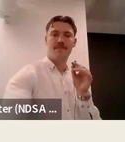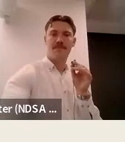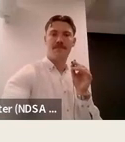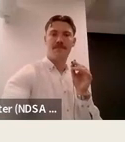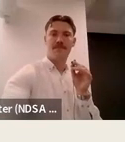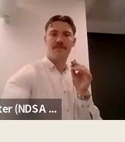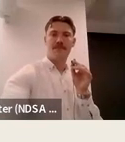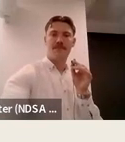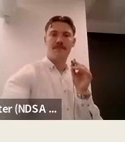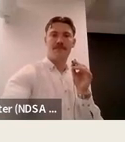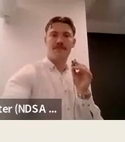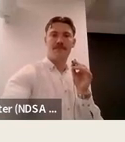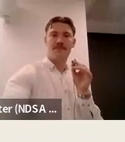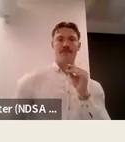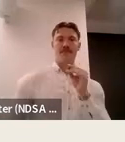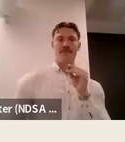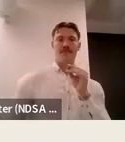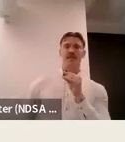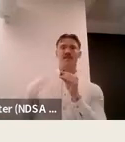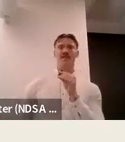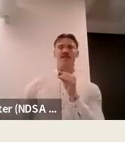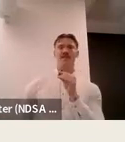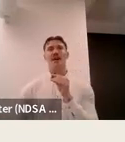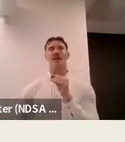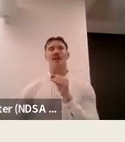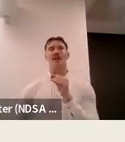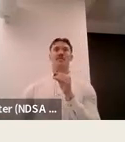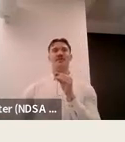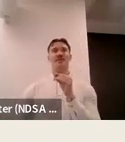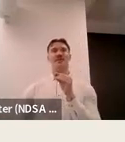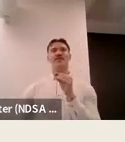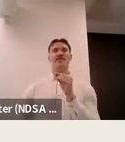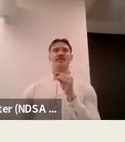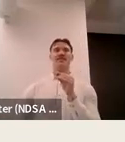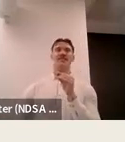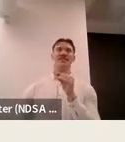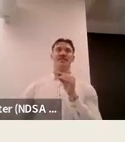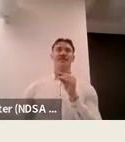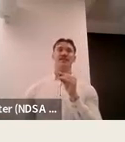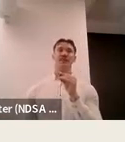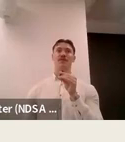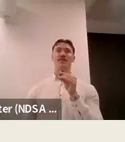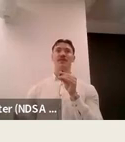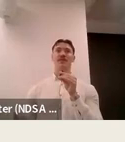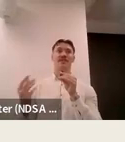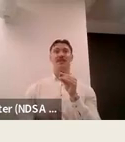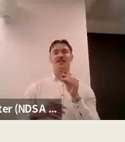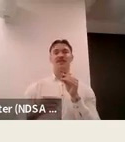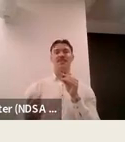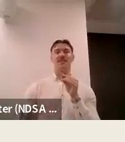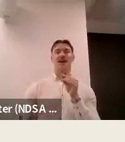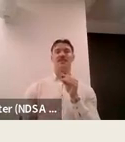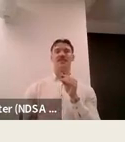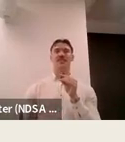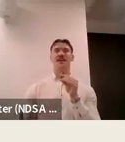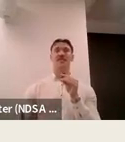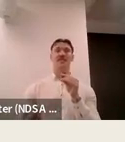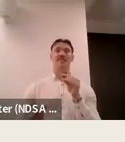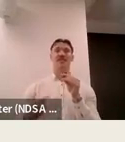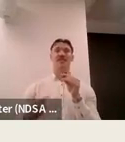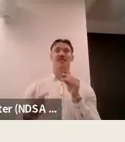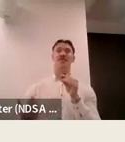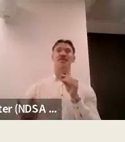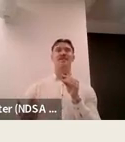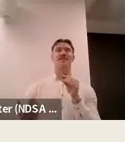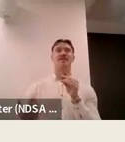so uh the national disabilities association was involved in the design of this um our